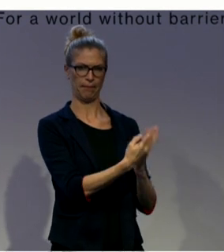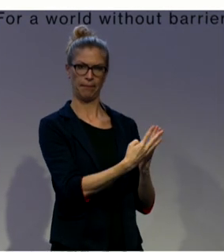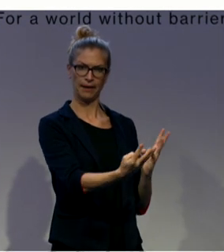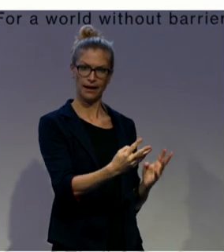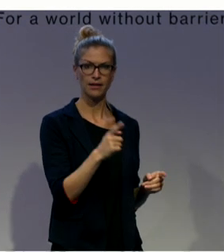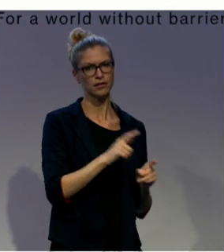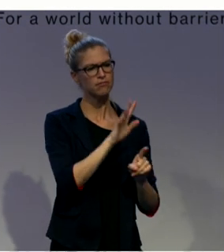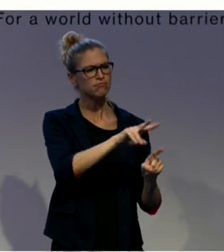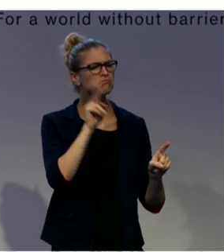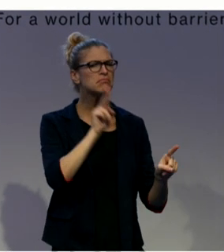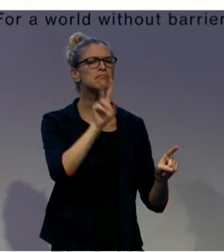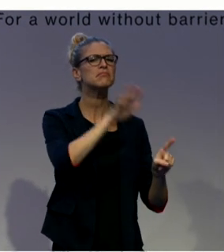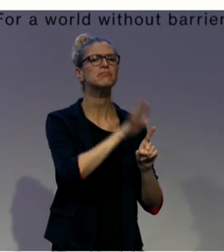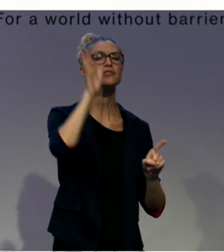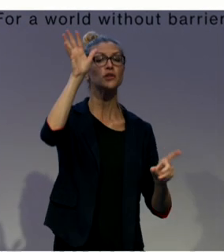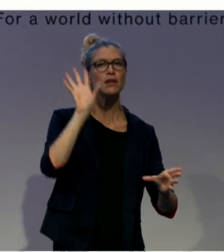inclusive citizenship.